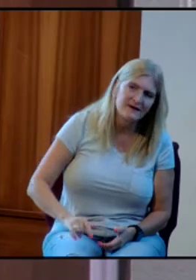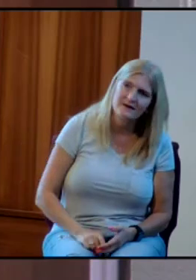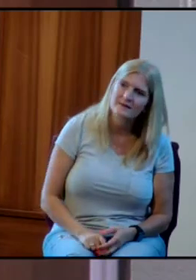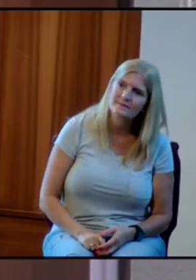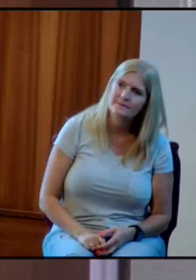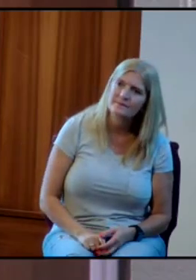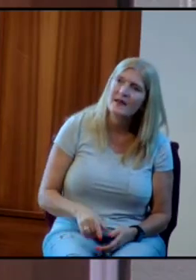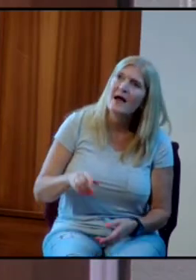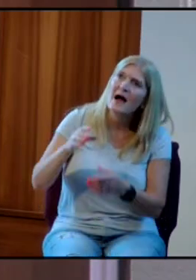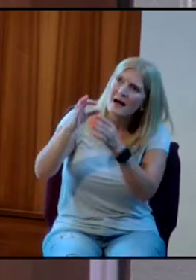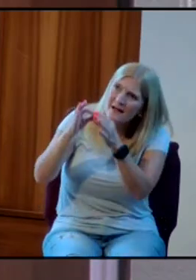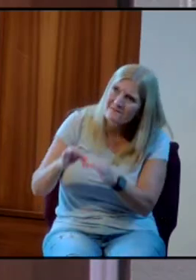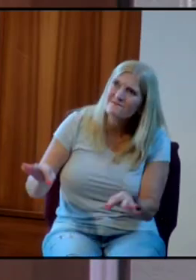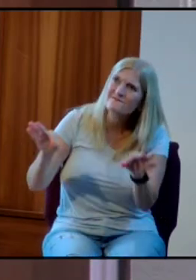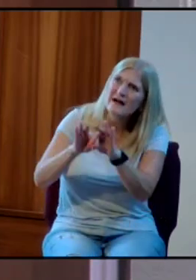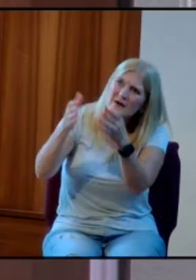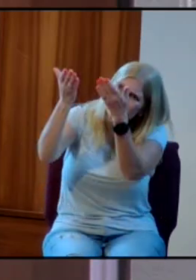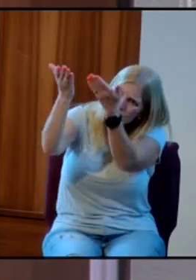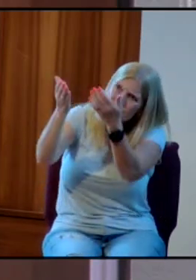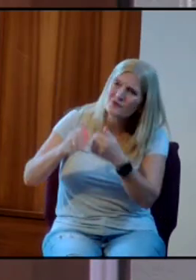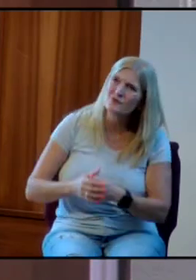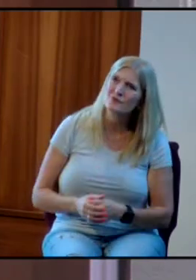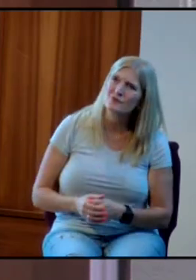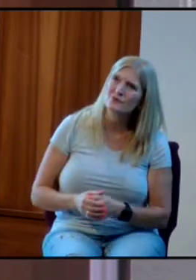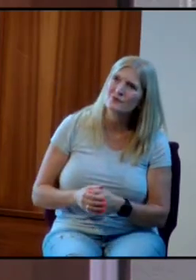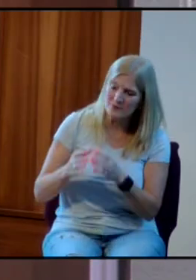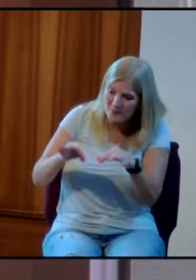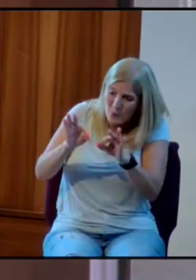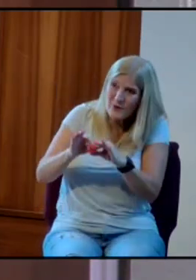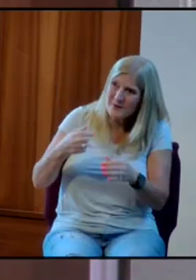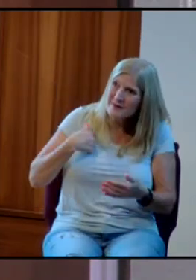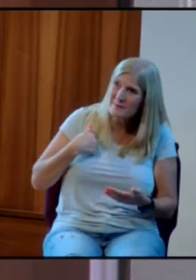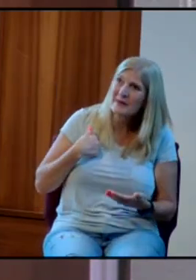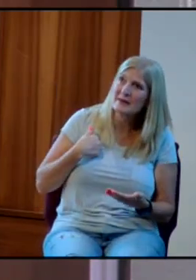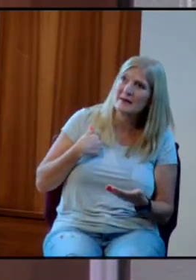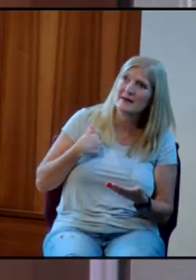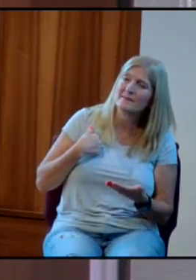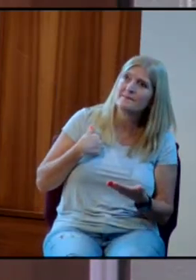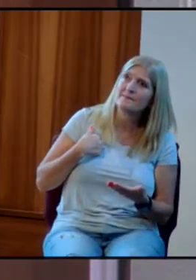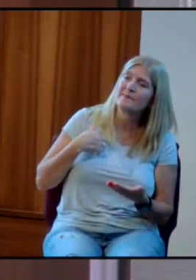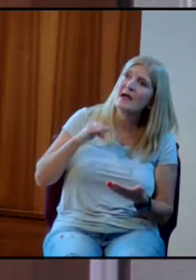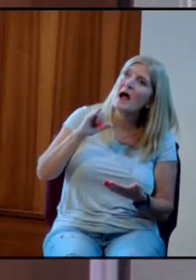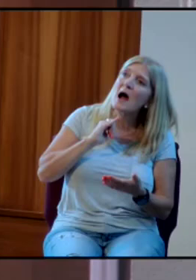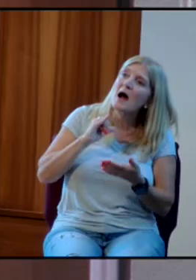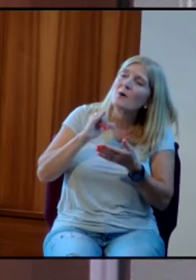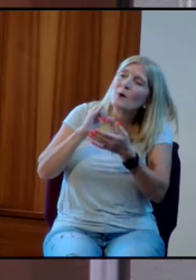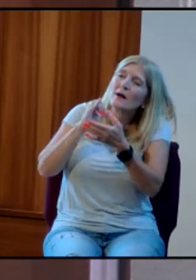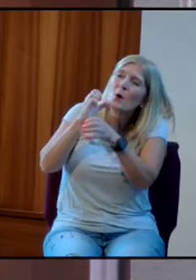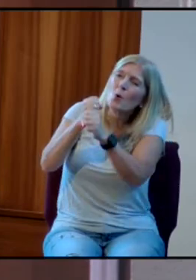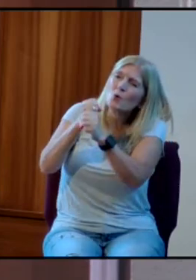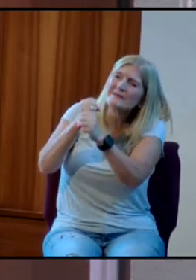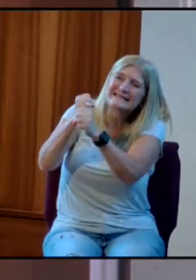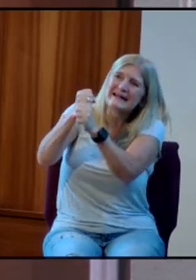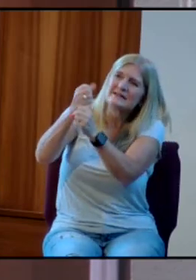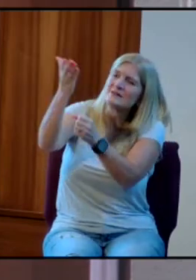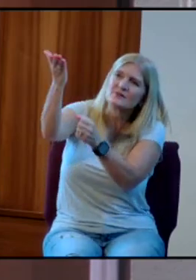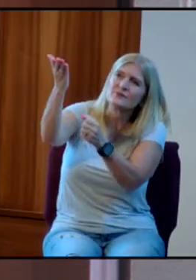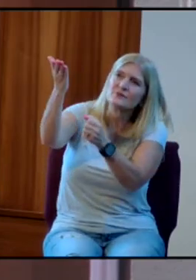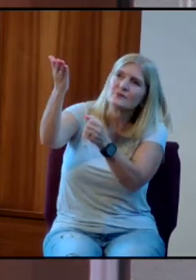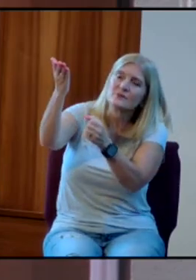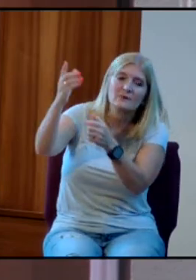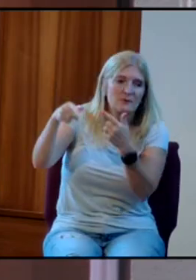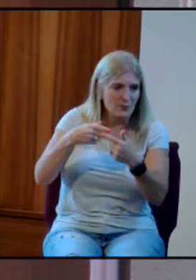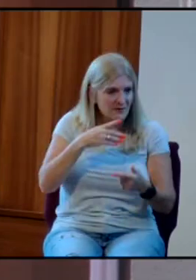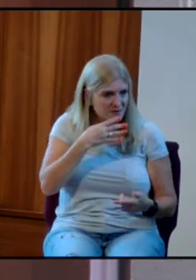I value you. You are important to me. I want to cling to you. Do you see?